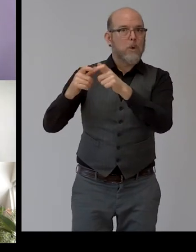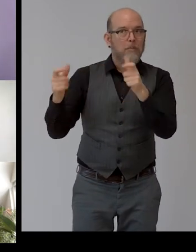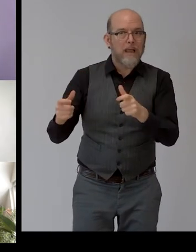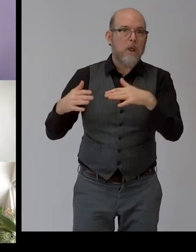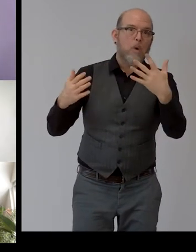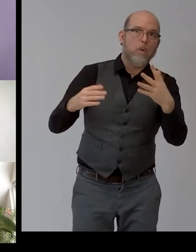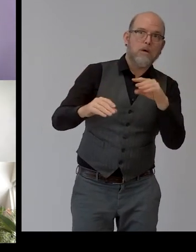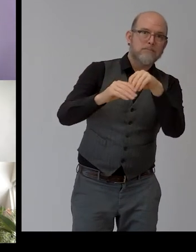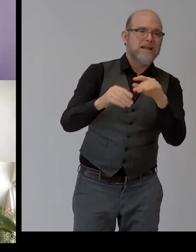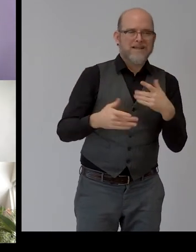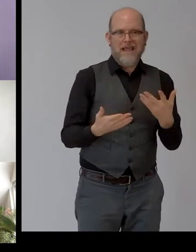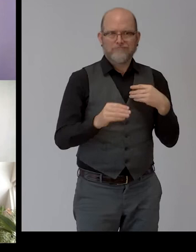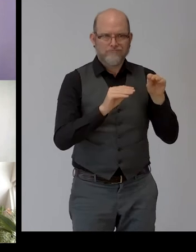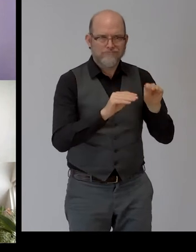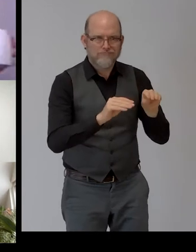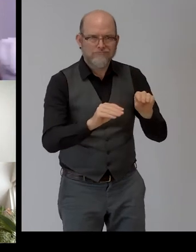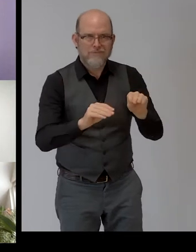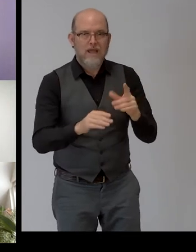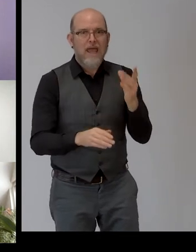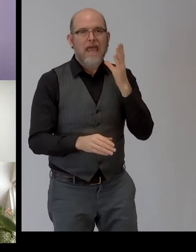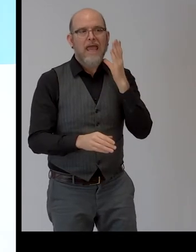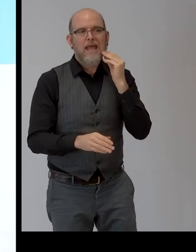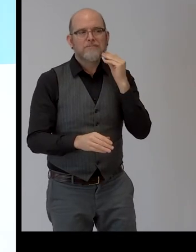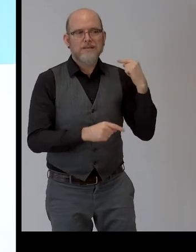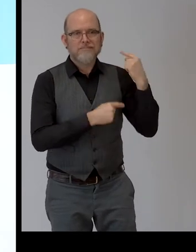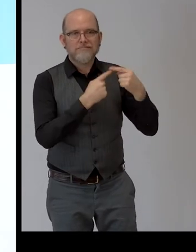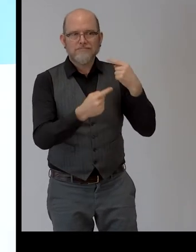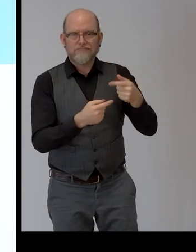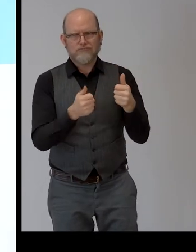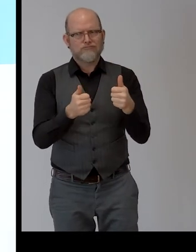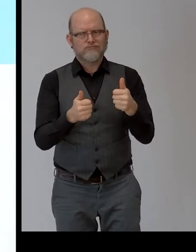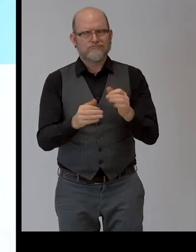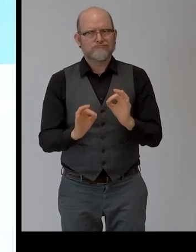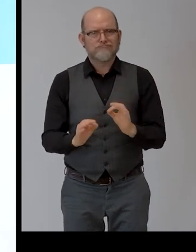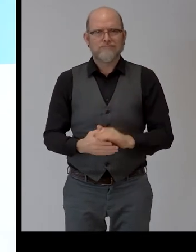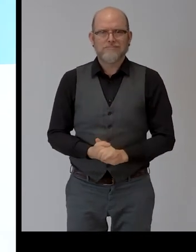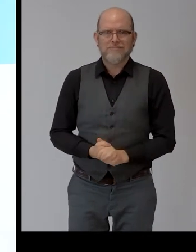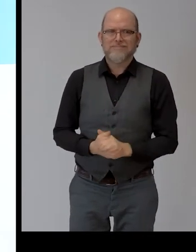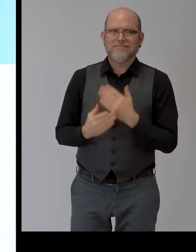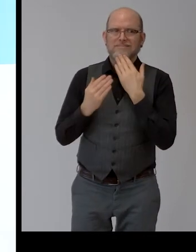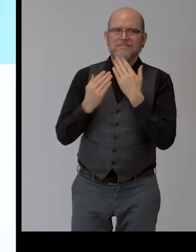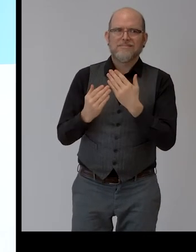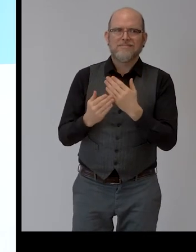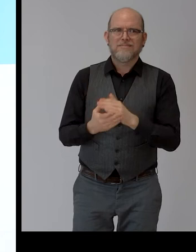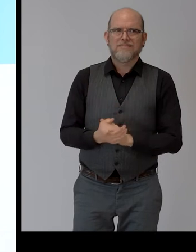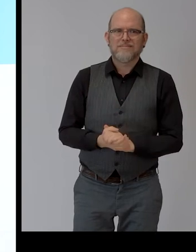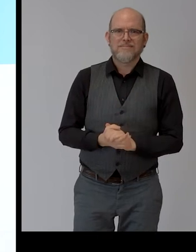generation. Thank you very much. Thank you. And now let's welcome Cente from Chile.